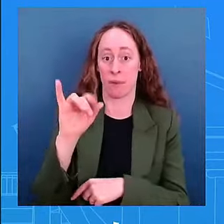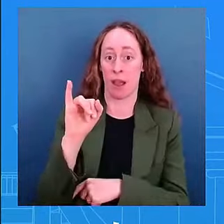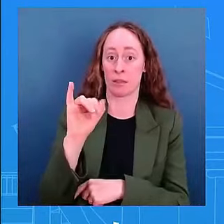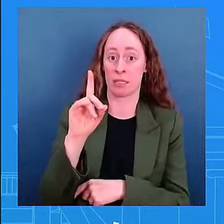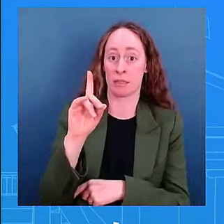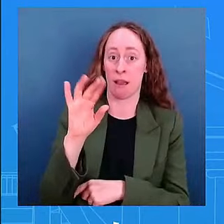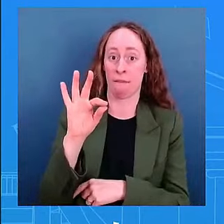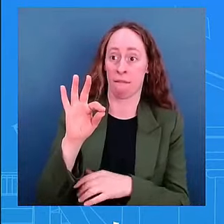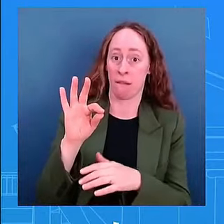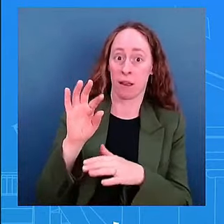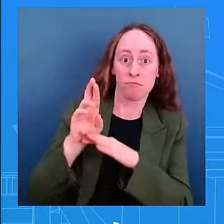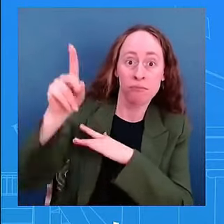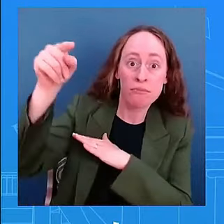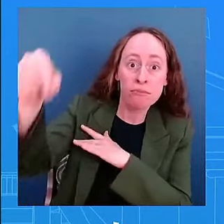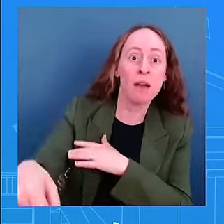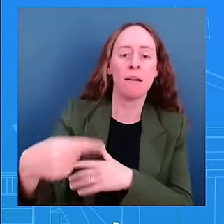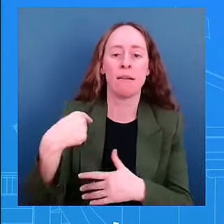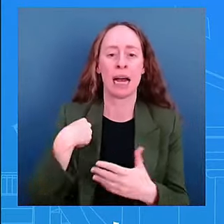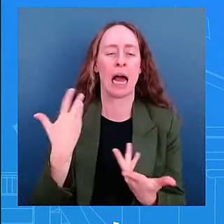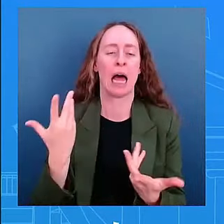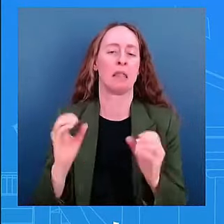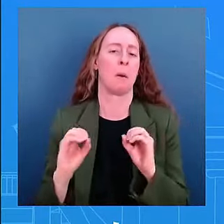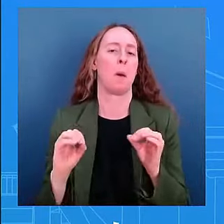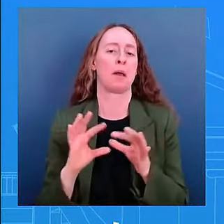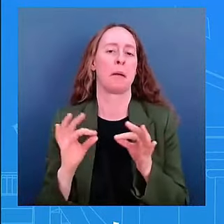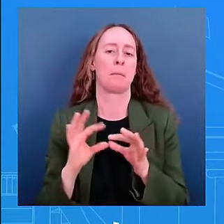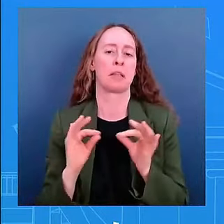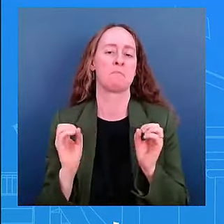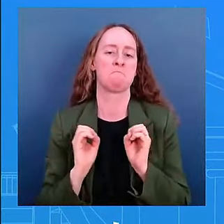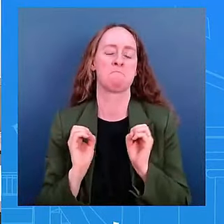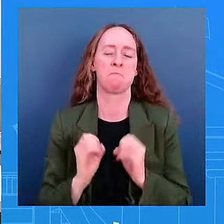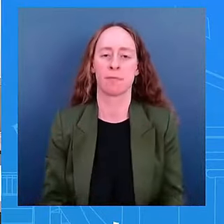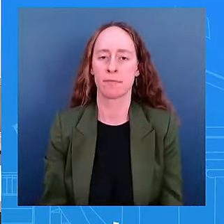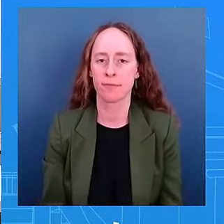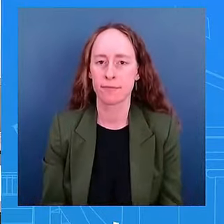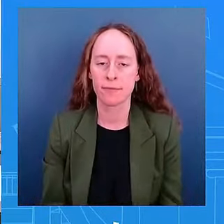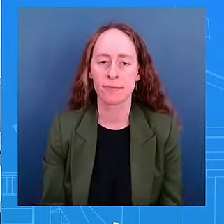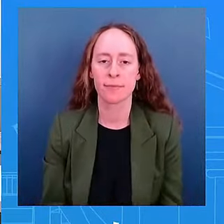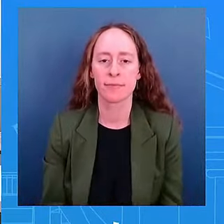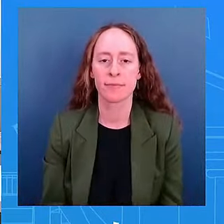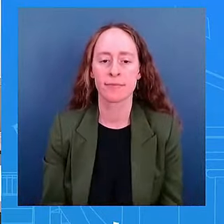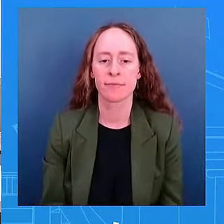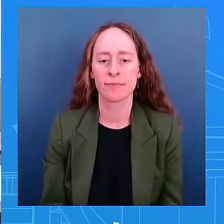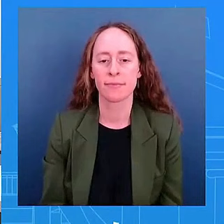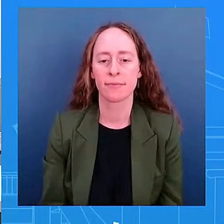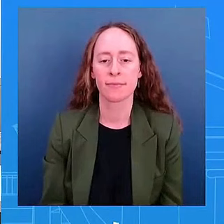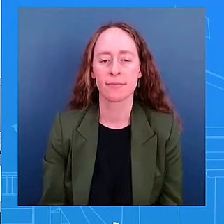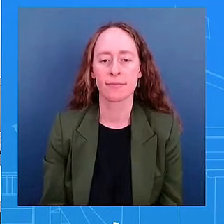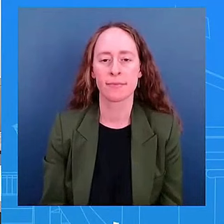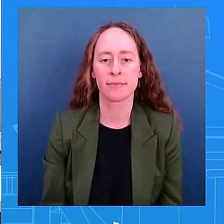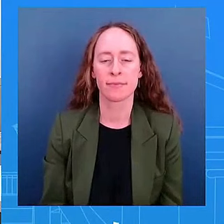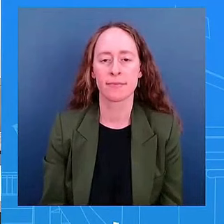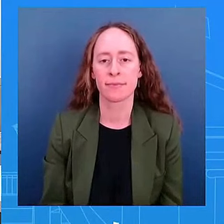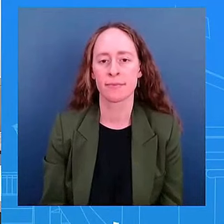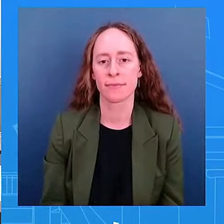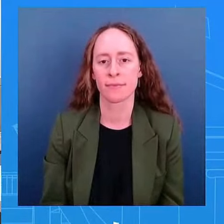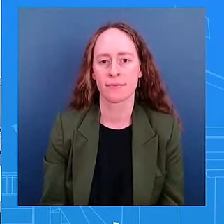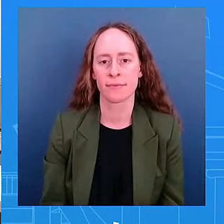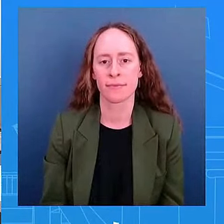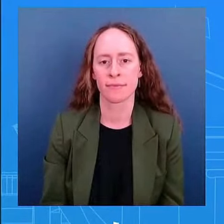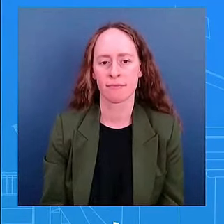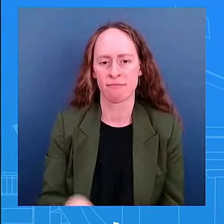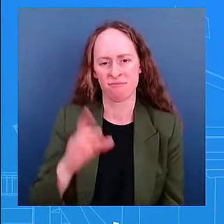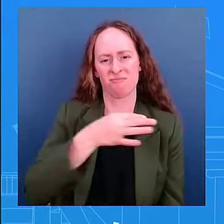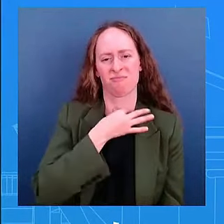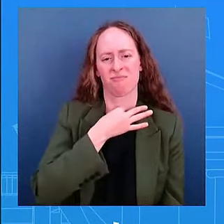what reason do you and the president have to believe that there is a diplomatic solution because we